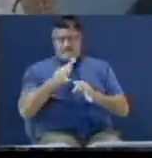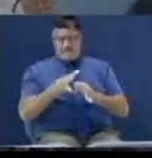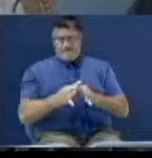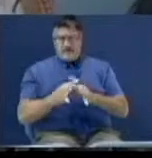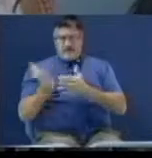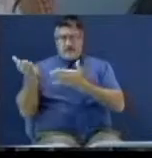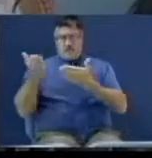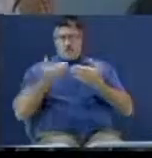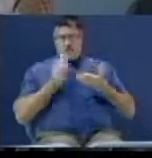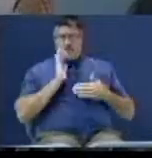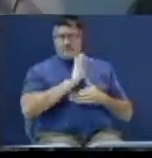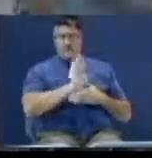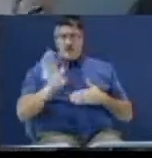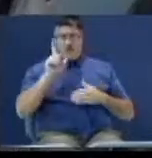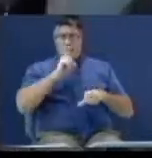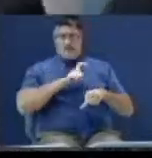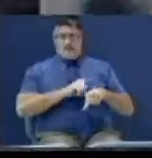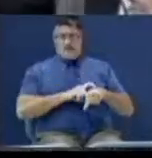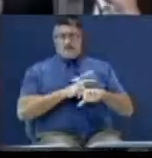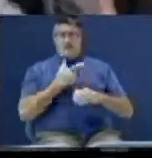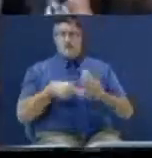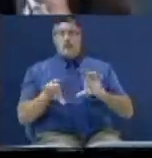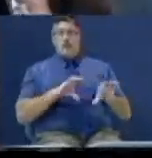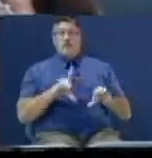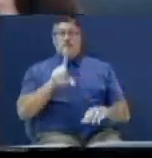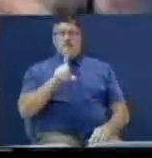it. But here's what we do.